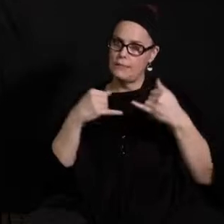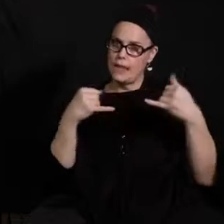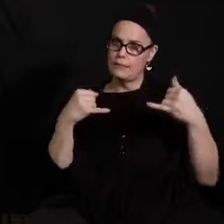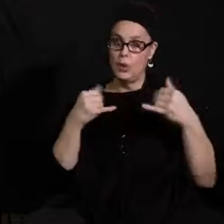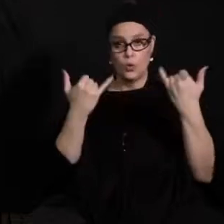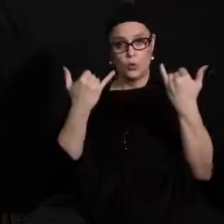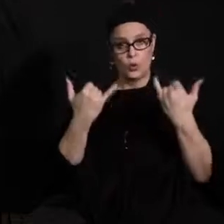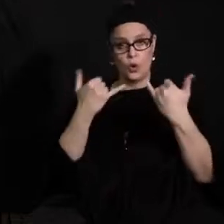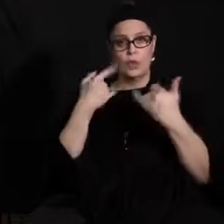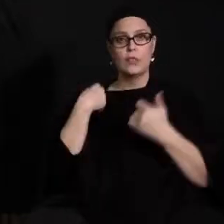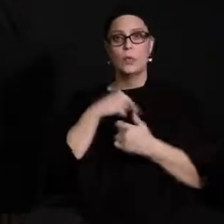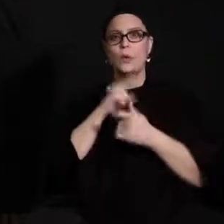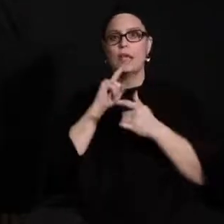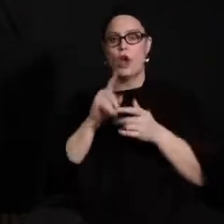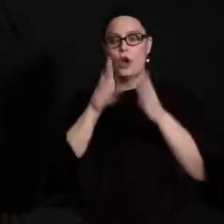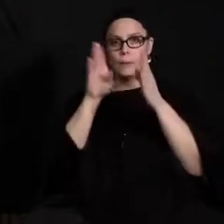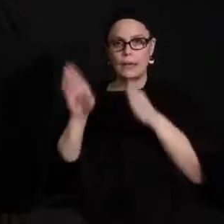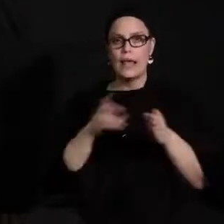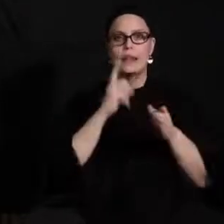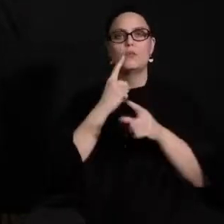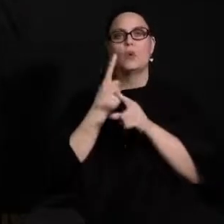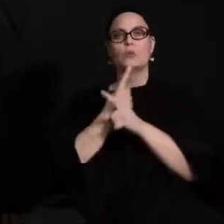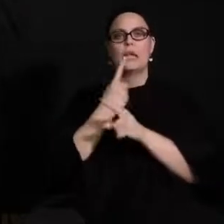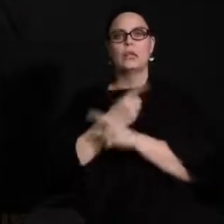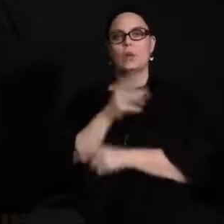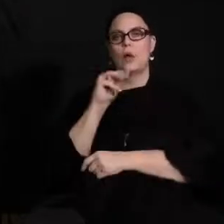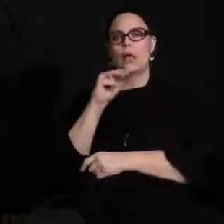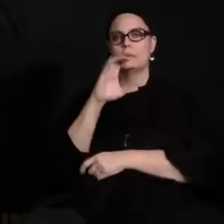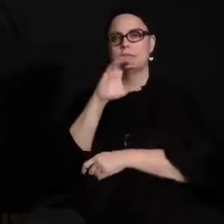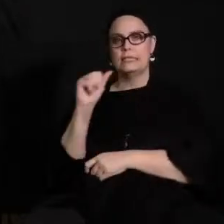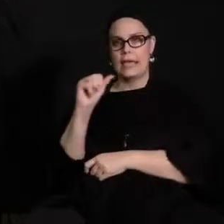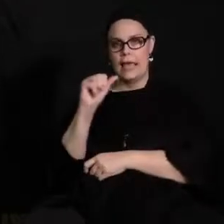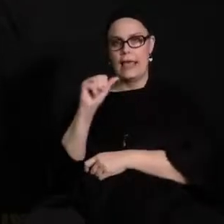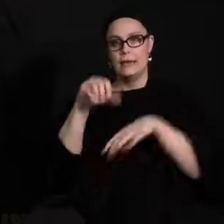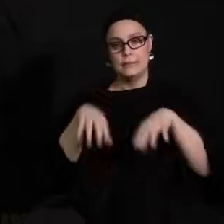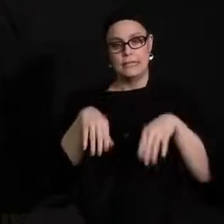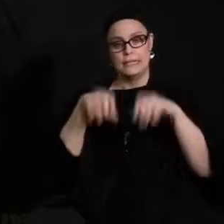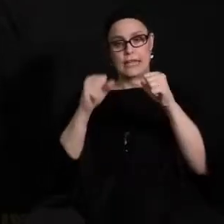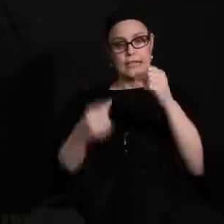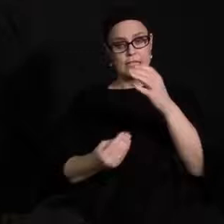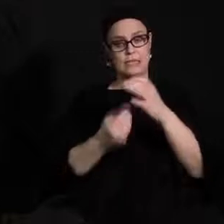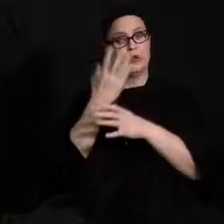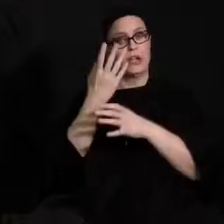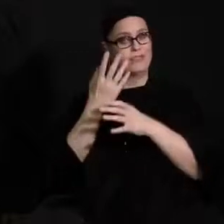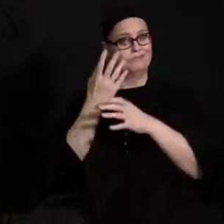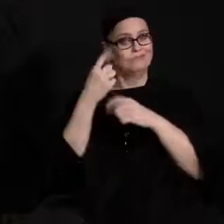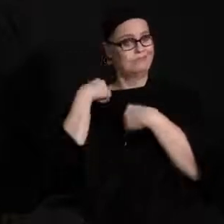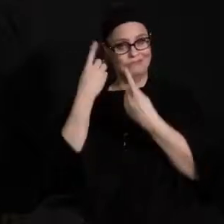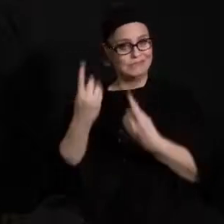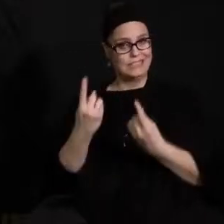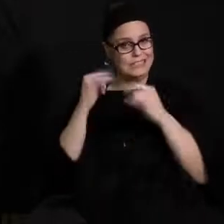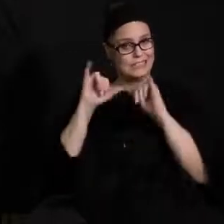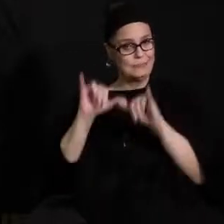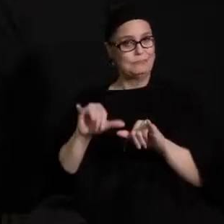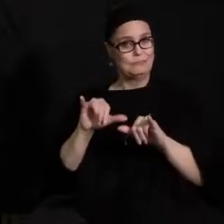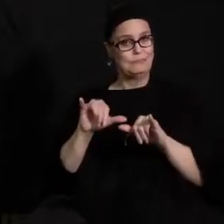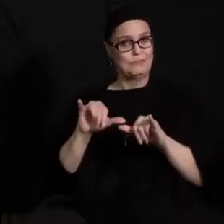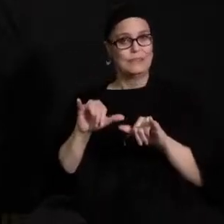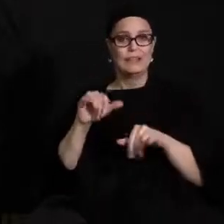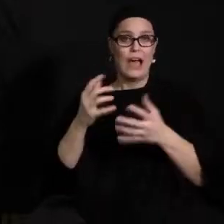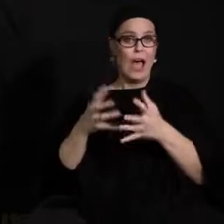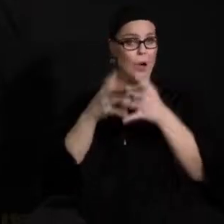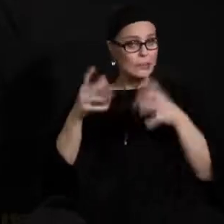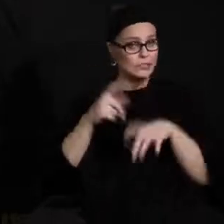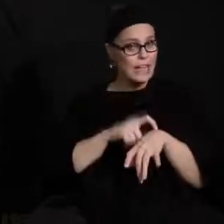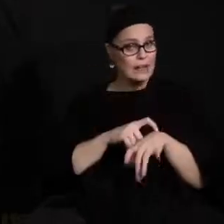for the regular MCAs being taken in the the spring as we always do and that amount of time would be the